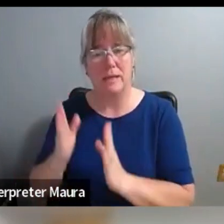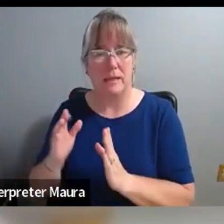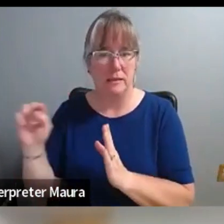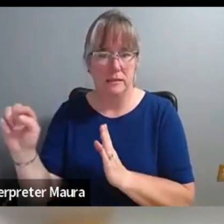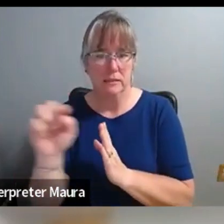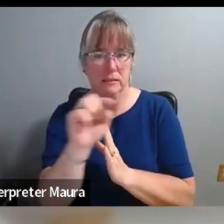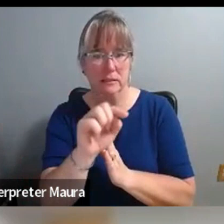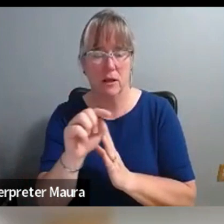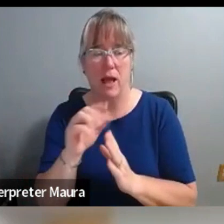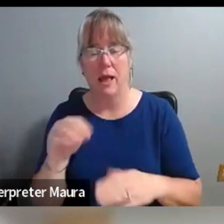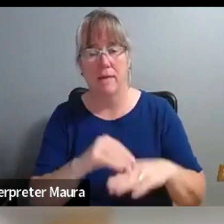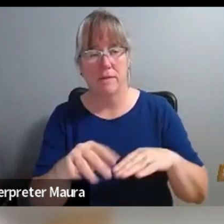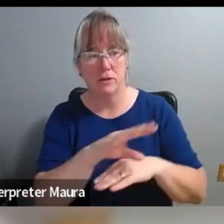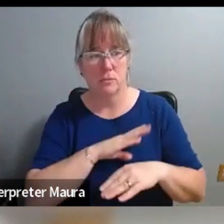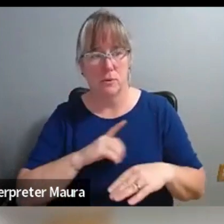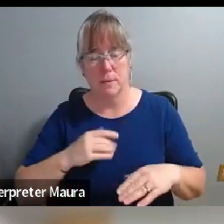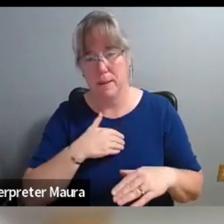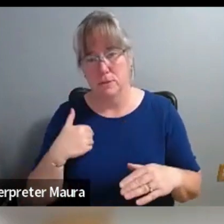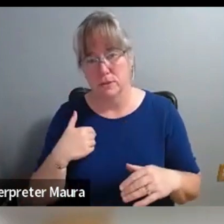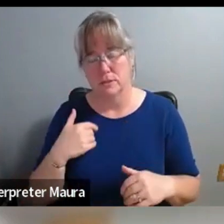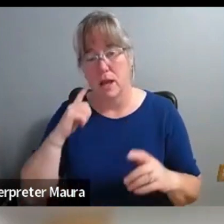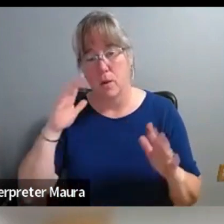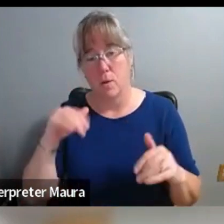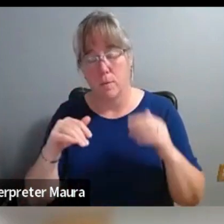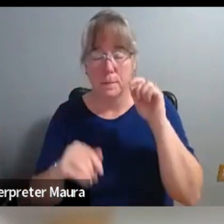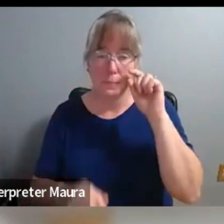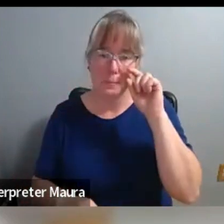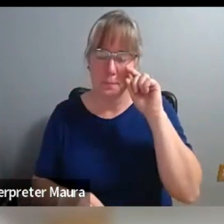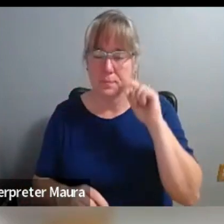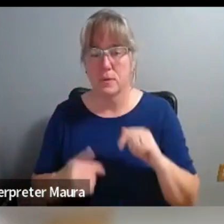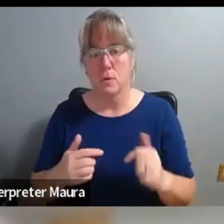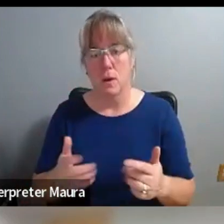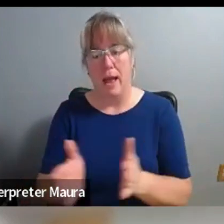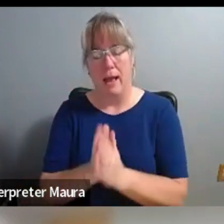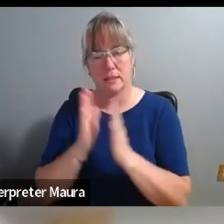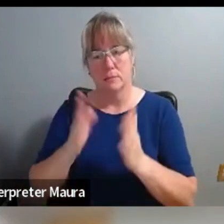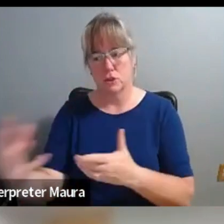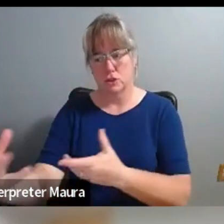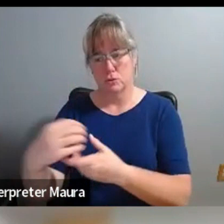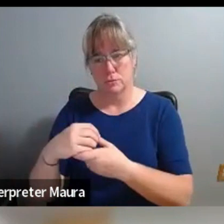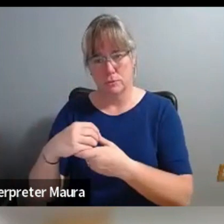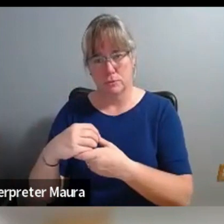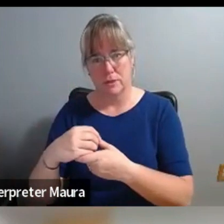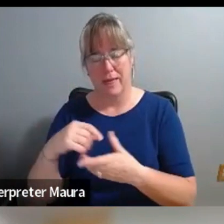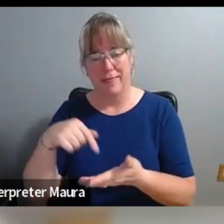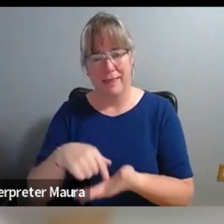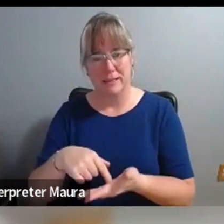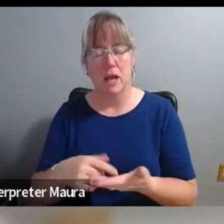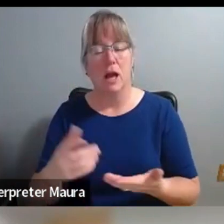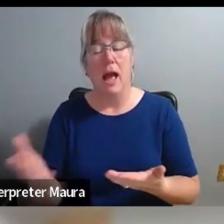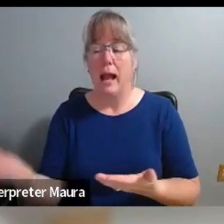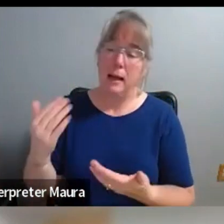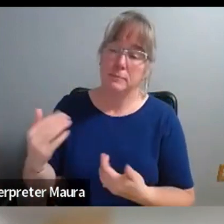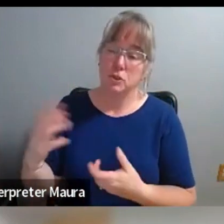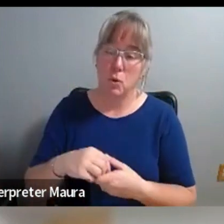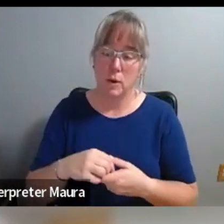advisory group members, I hope anyways, I think to ask someone to participate in something that's completely amorphous is a bit unfair, I